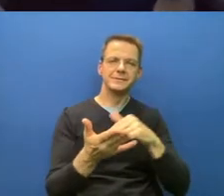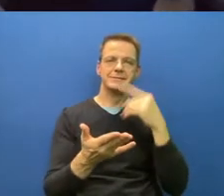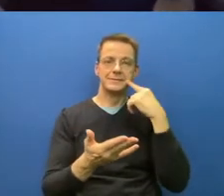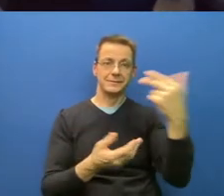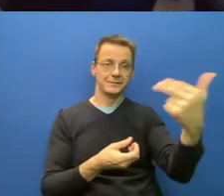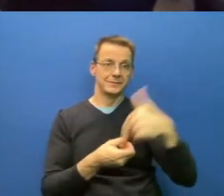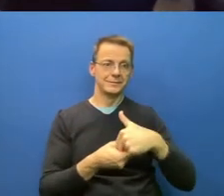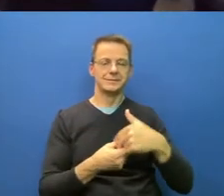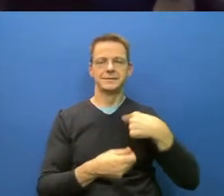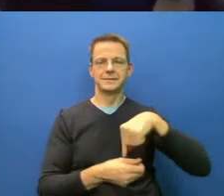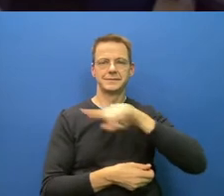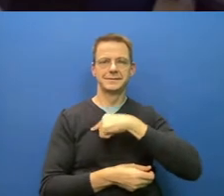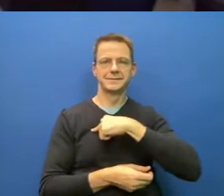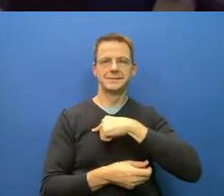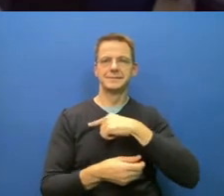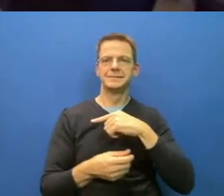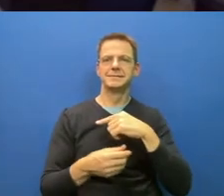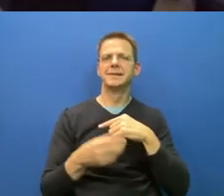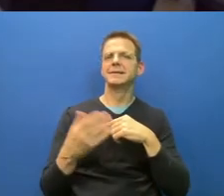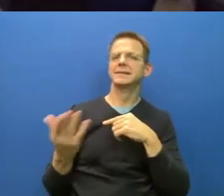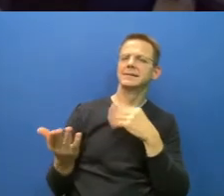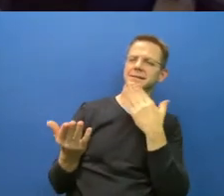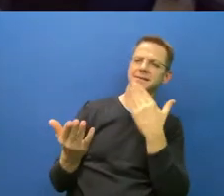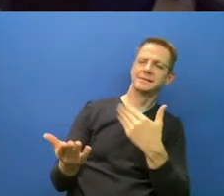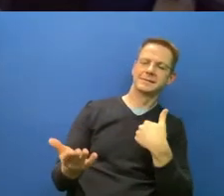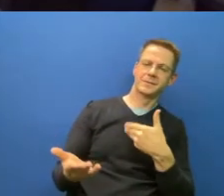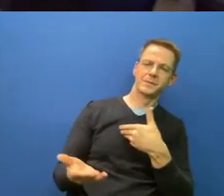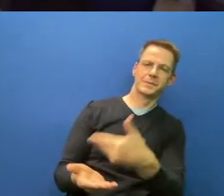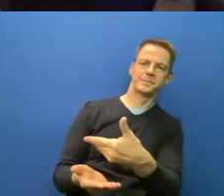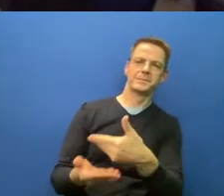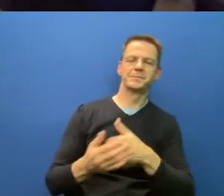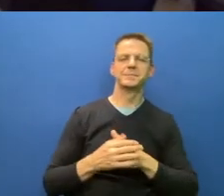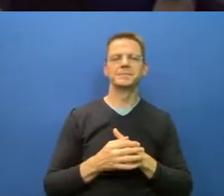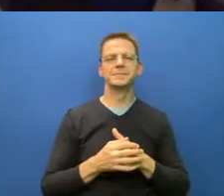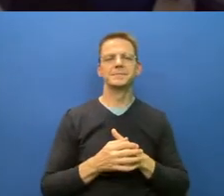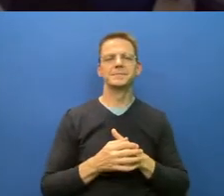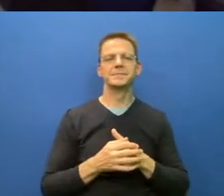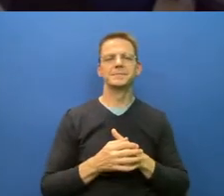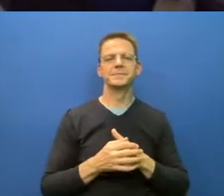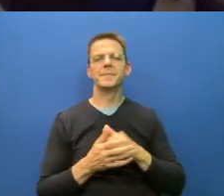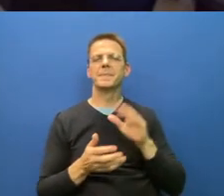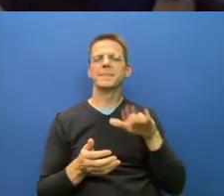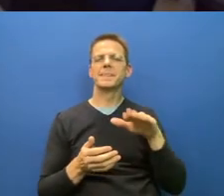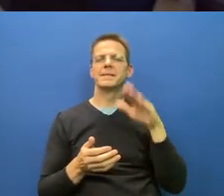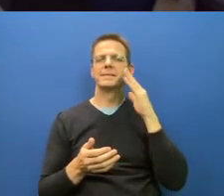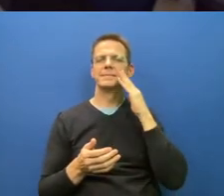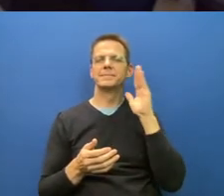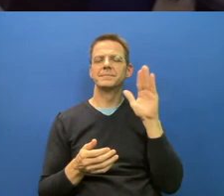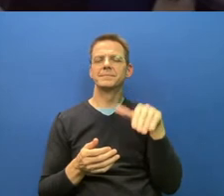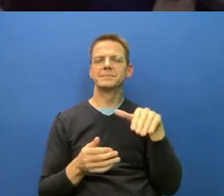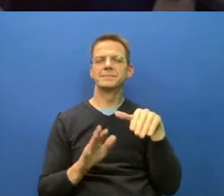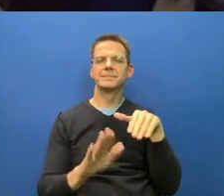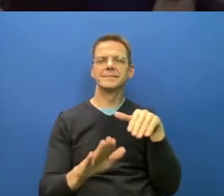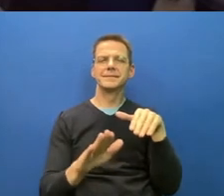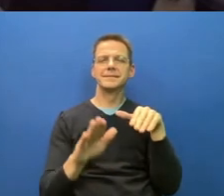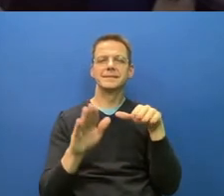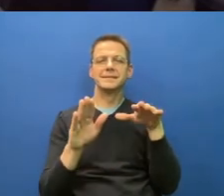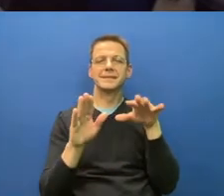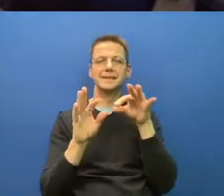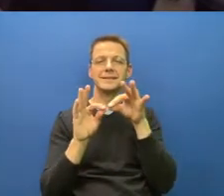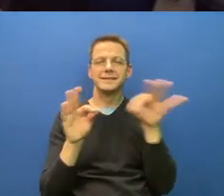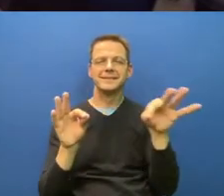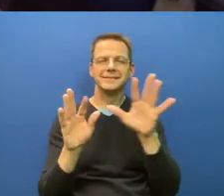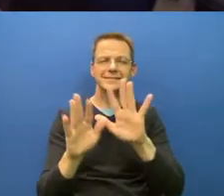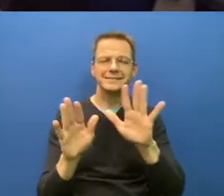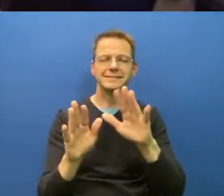So we hear the phrase, you know, we have to learn to live with COVID, but I don't think people understand what that means. And it sounds seductively simple.